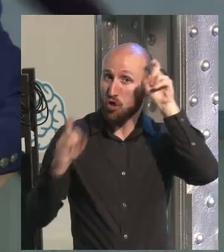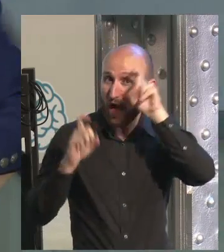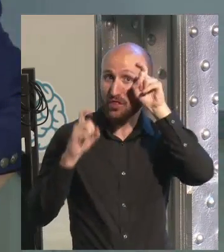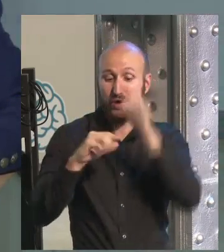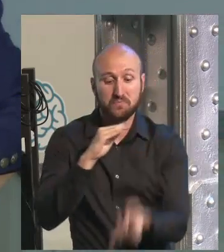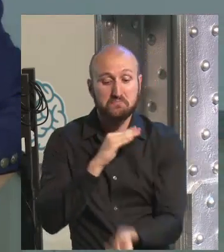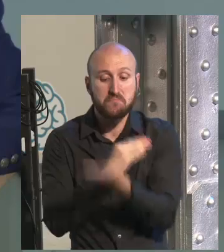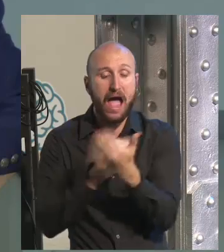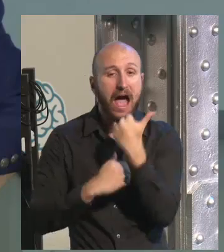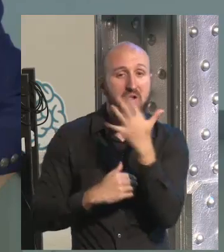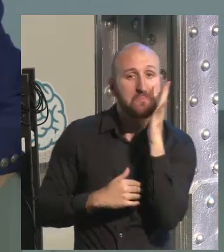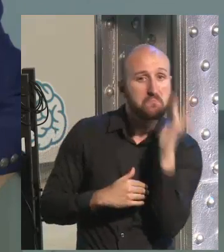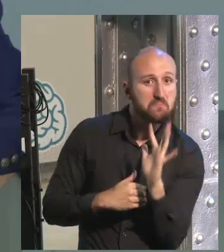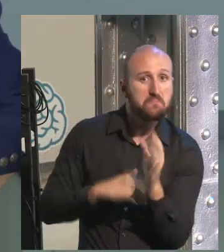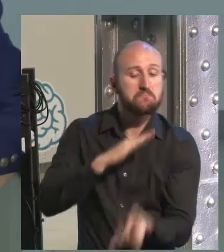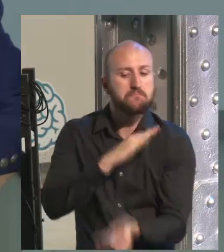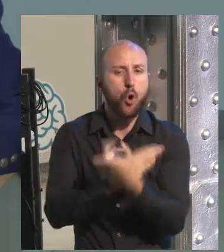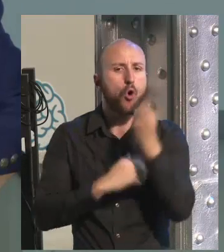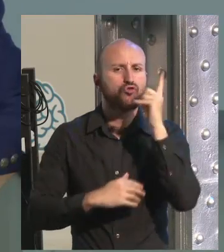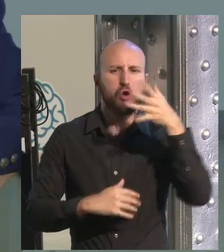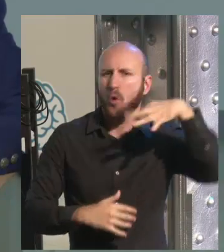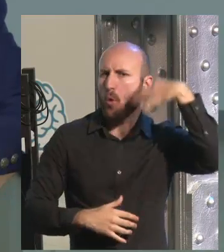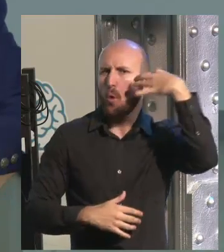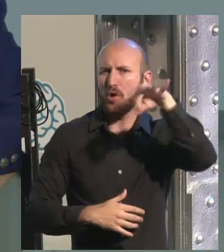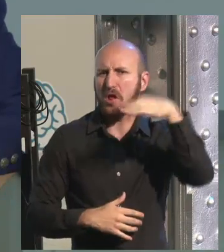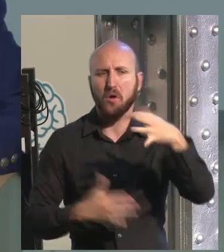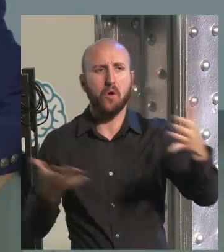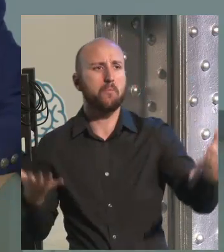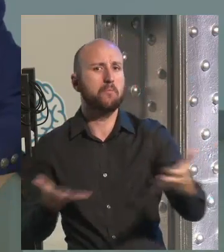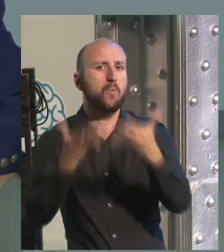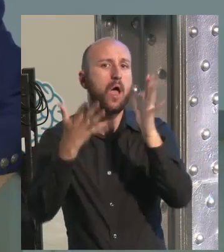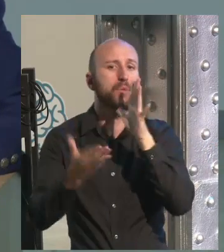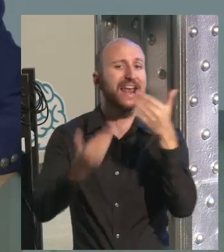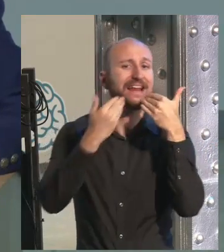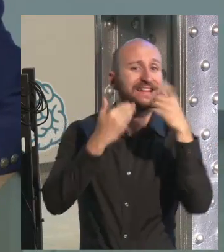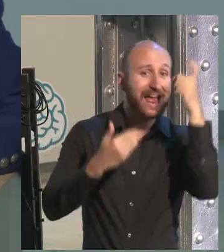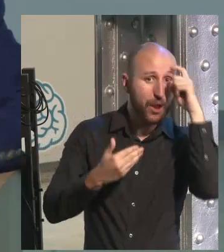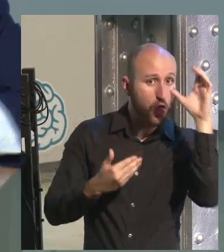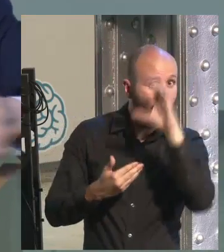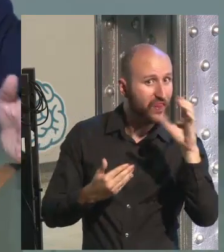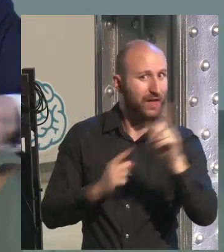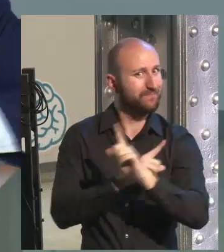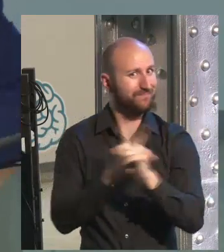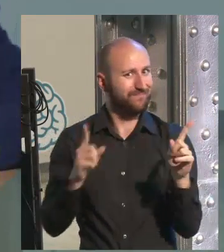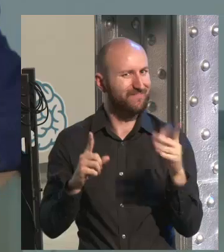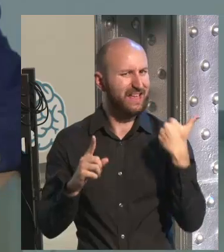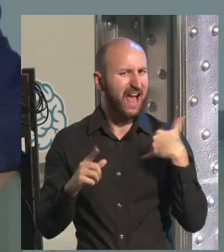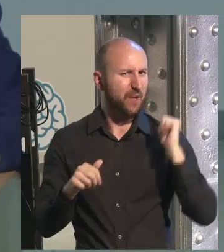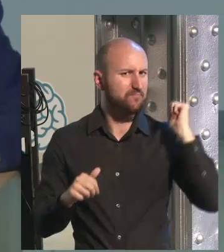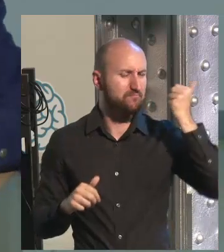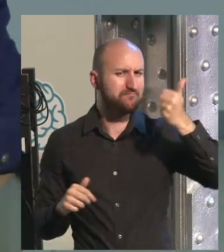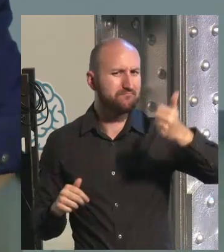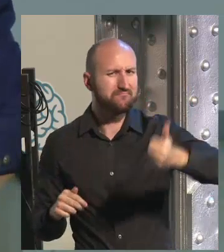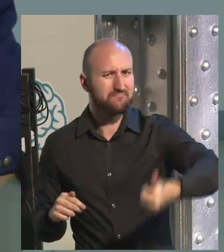with neuroeducation is not something coming exclusively and only from neuroscience. No,